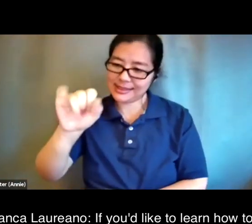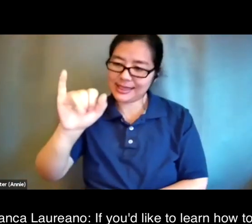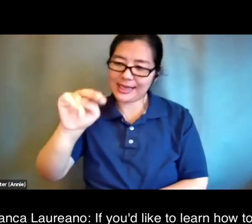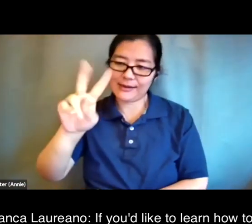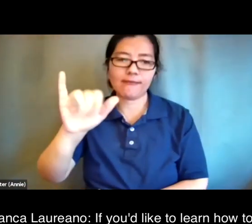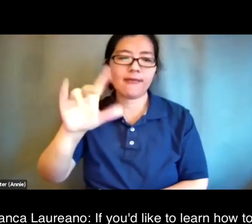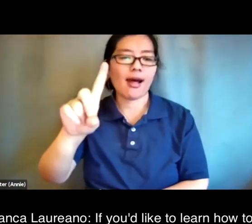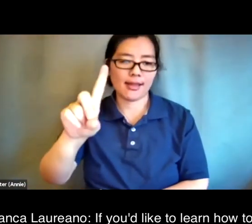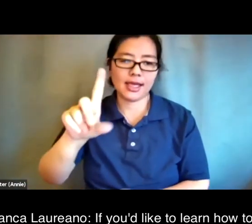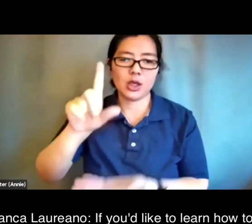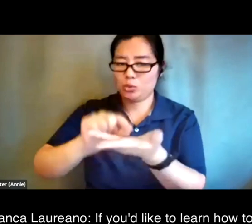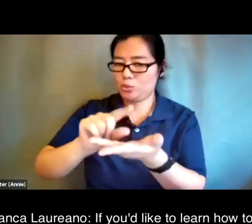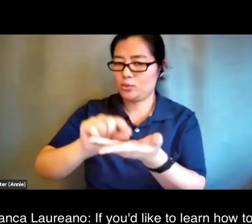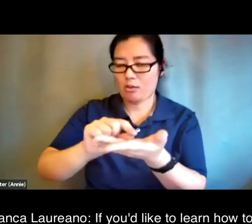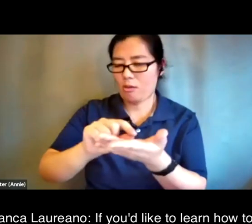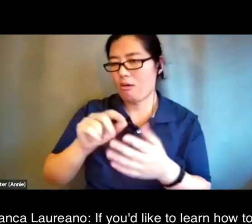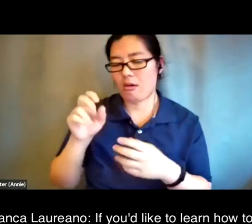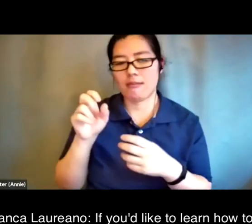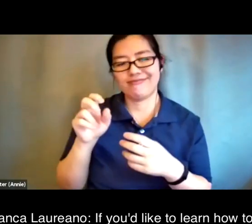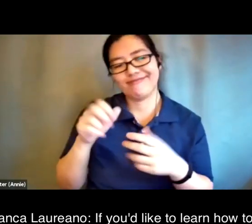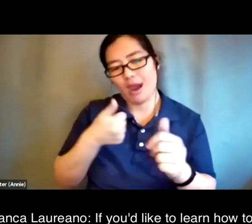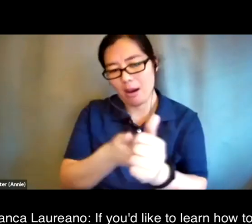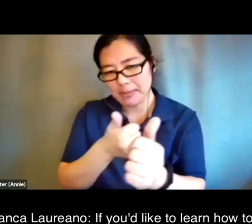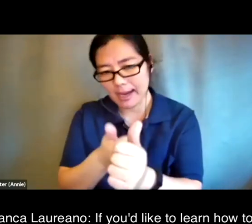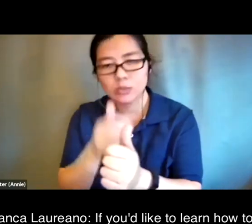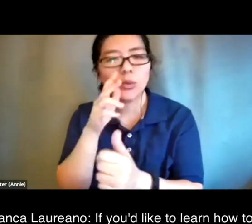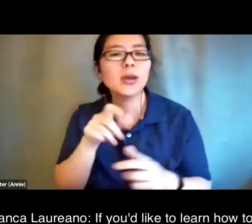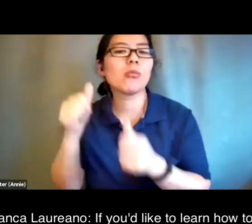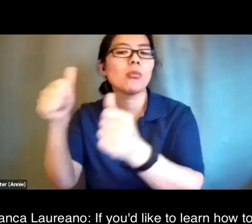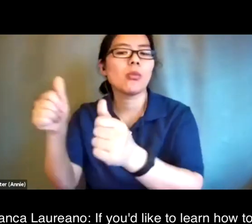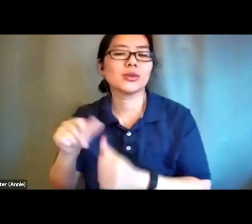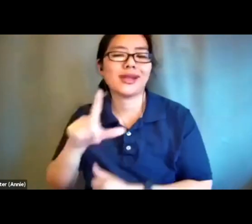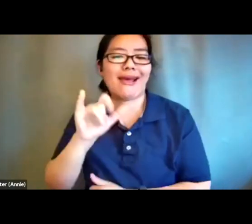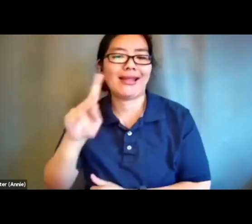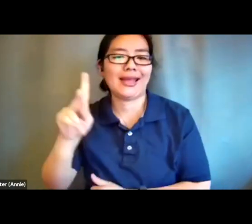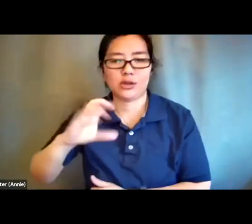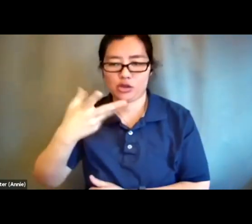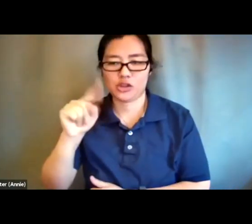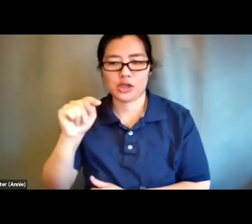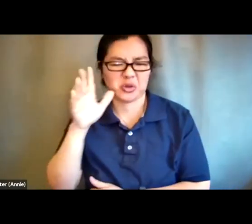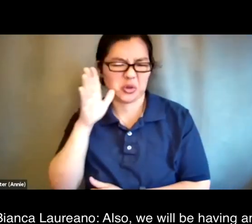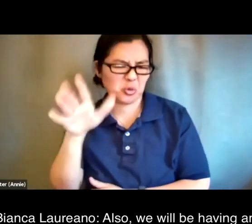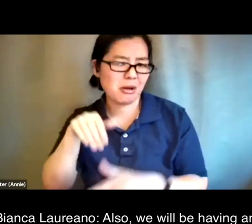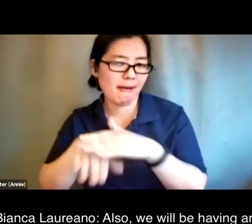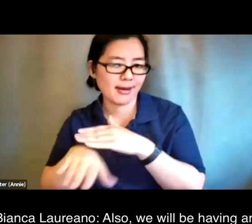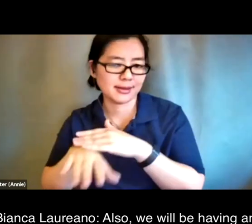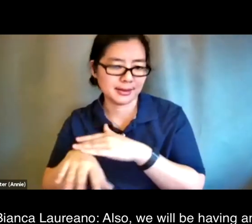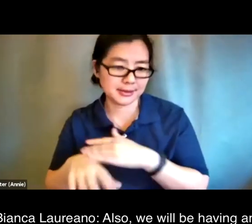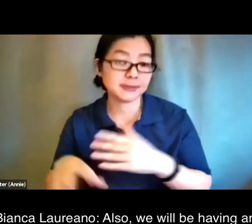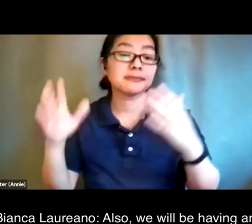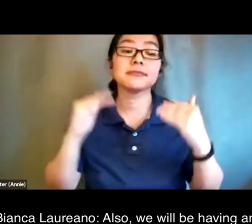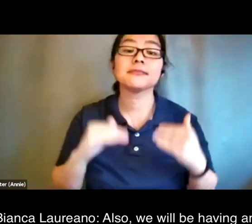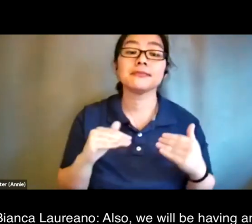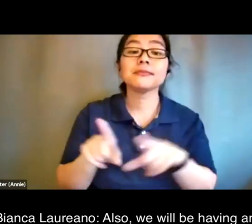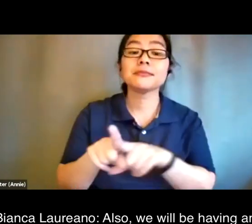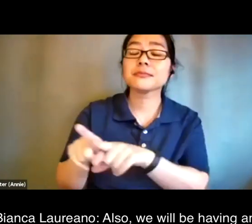posting that link in the chat box so you'll be able to access that shortly also we will